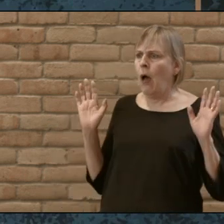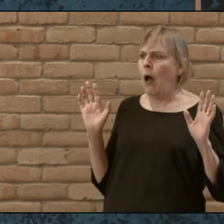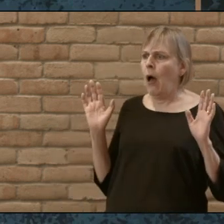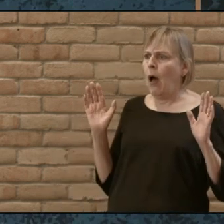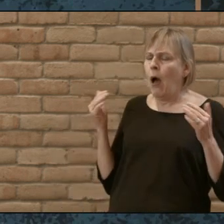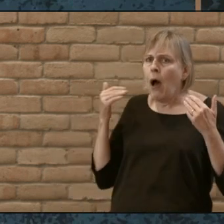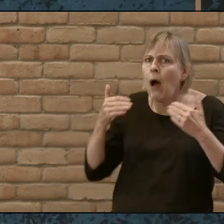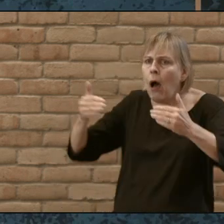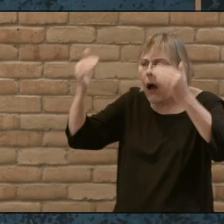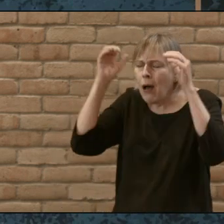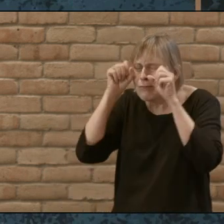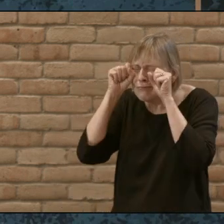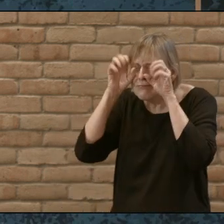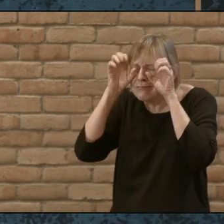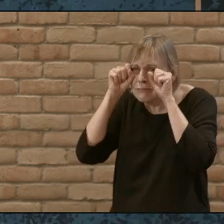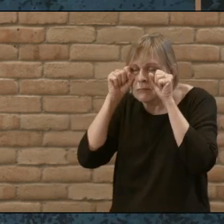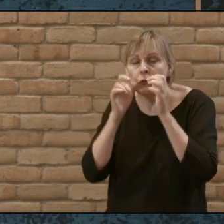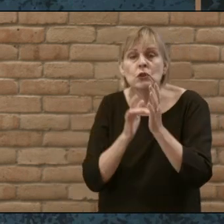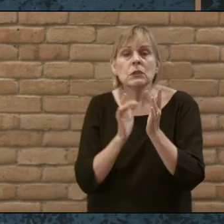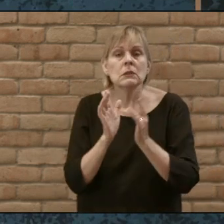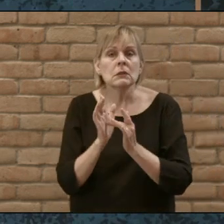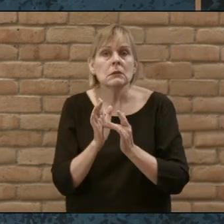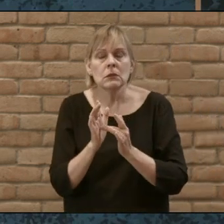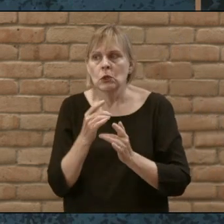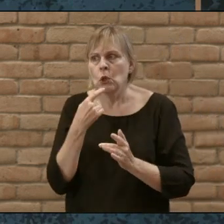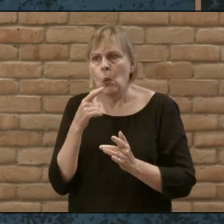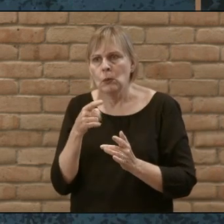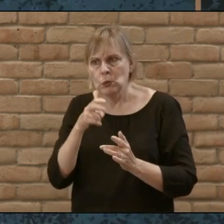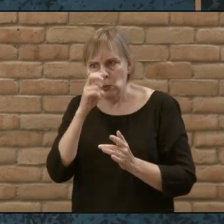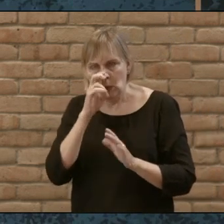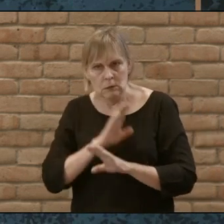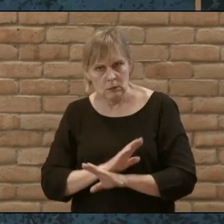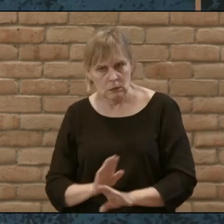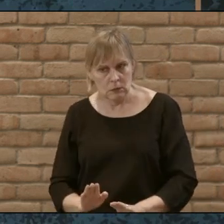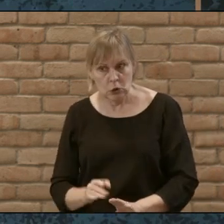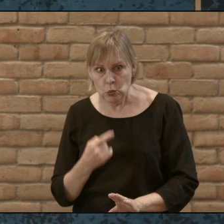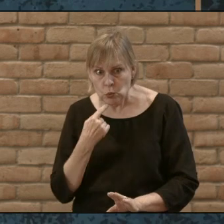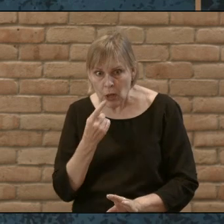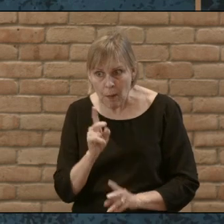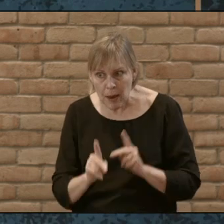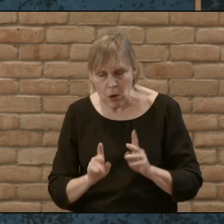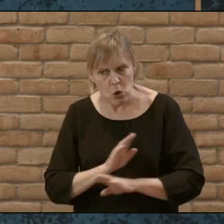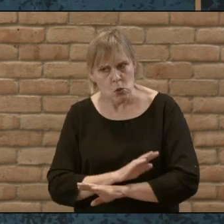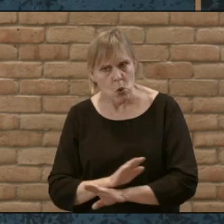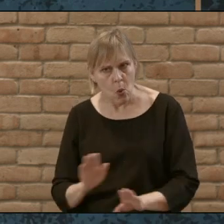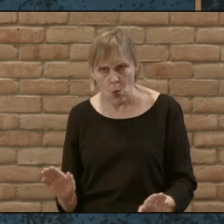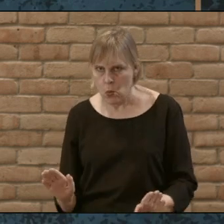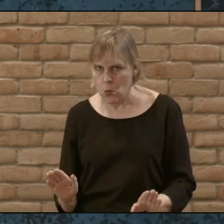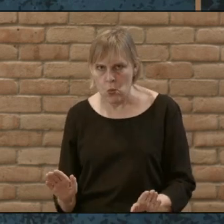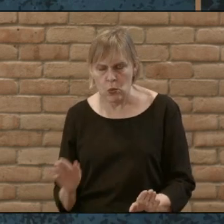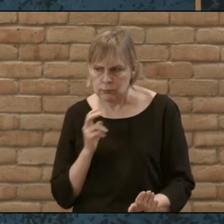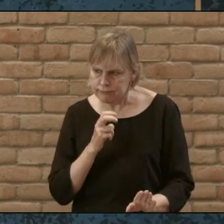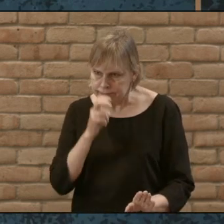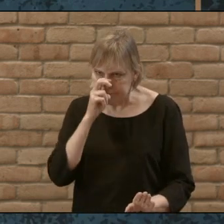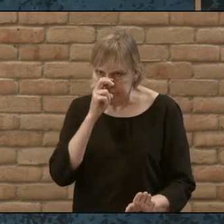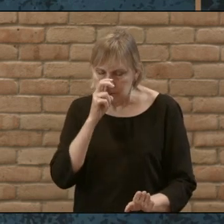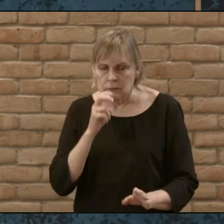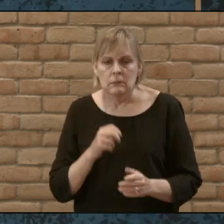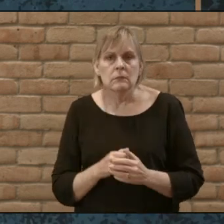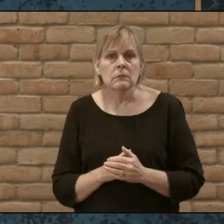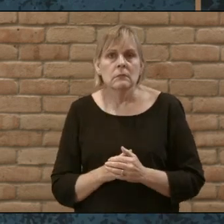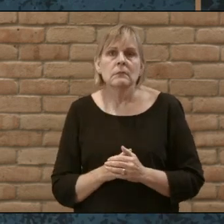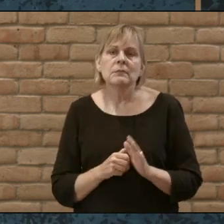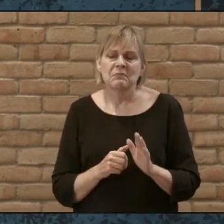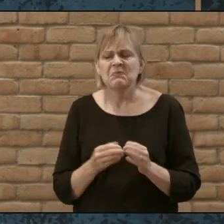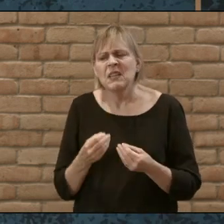totally amazed and Jesus gave them strict orders not to tell anyone what had happened and then he told them to give